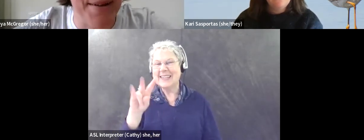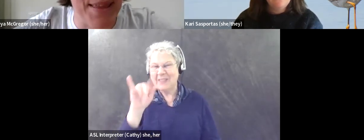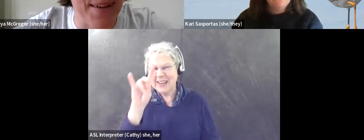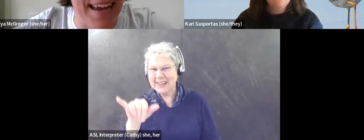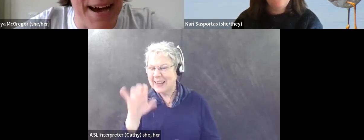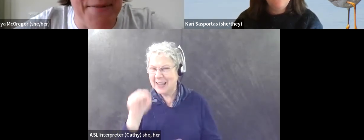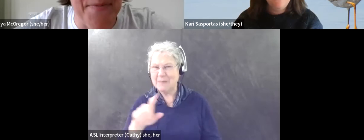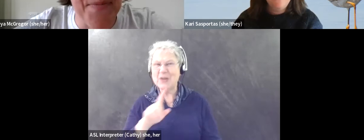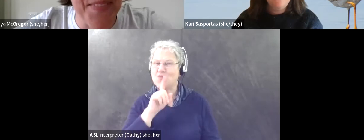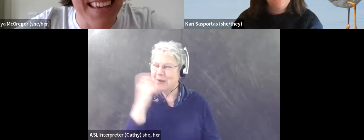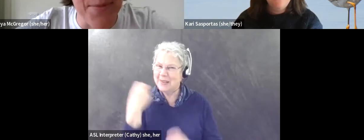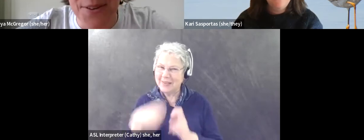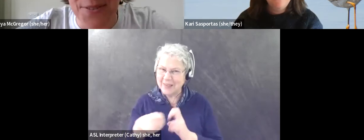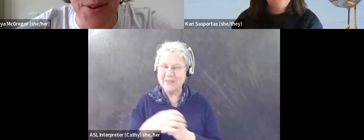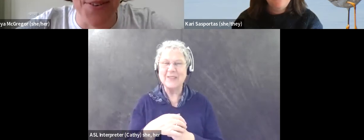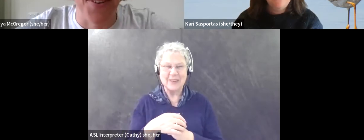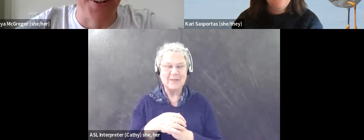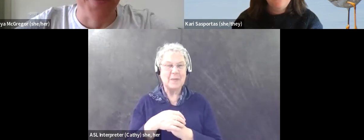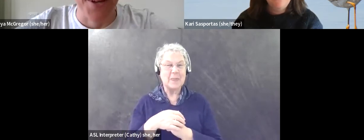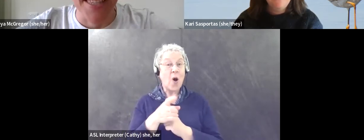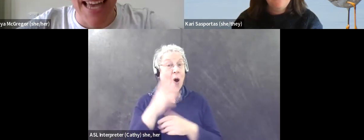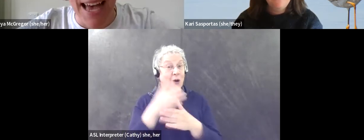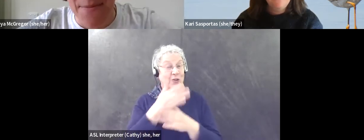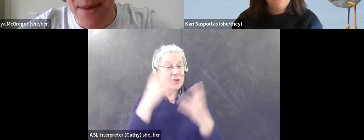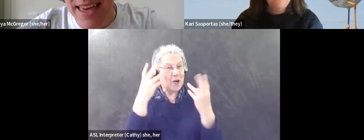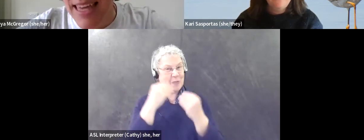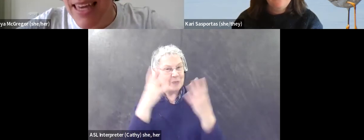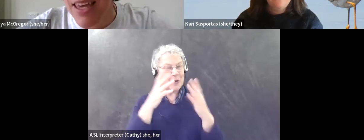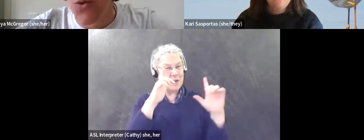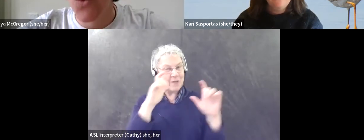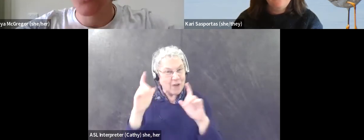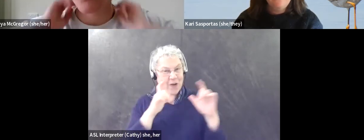on Instagram, by the way. Um, beautiful, beautiful photos of birds. Um,